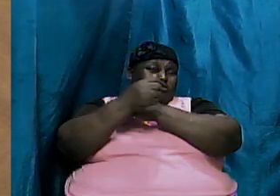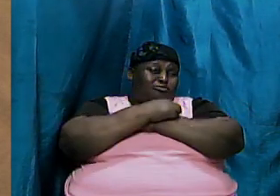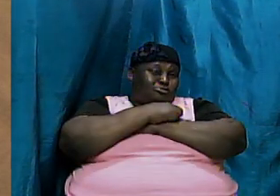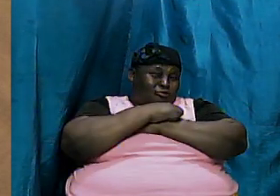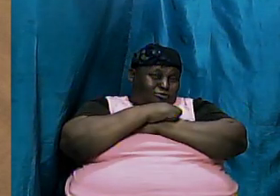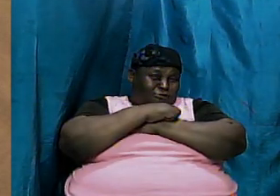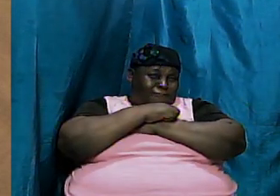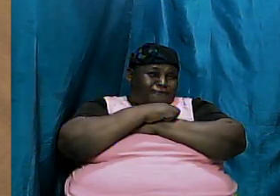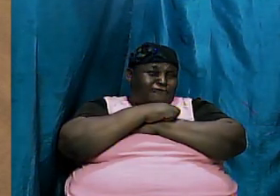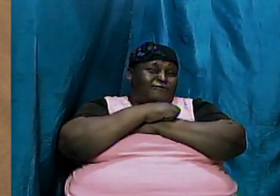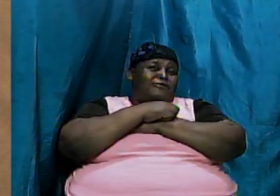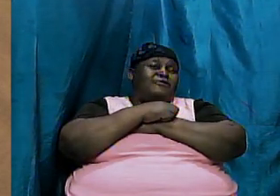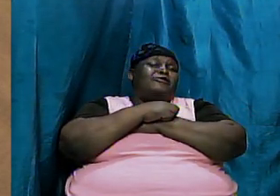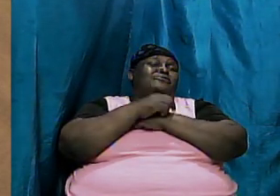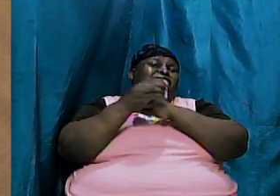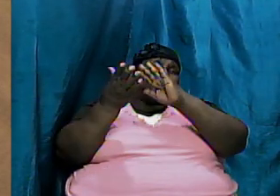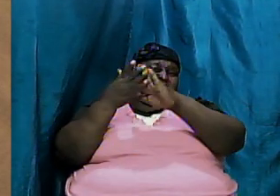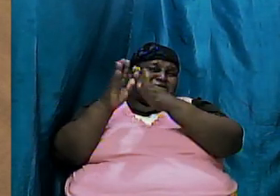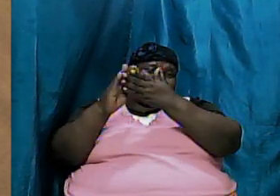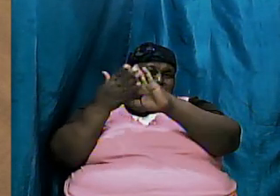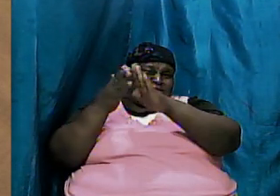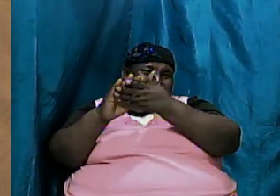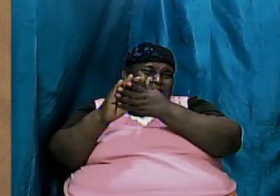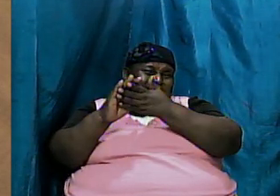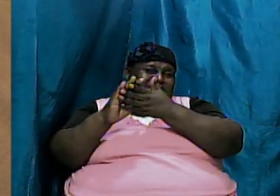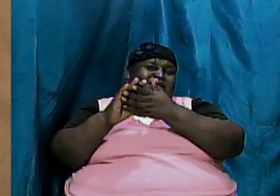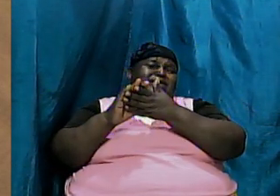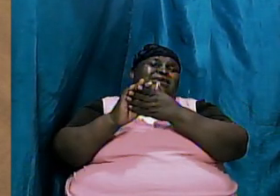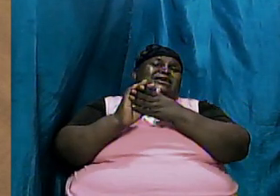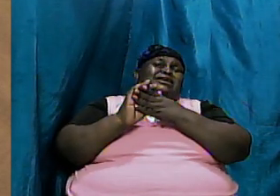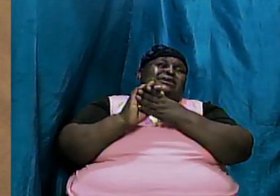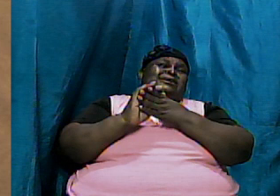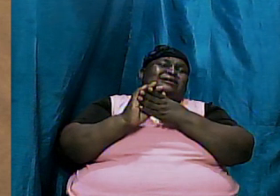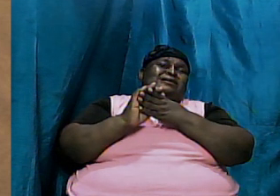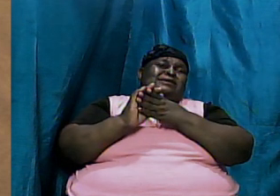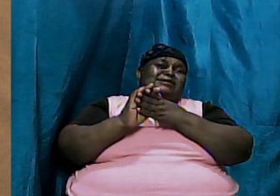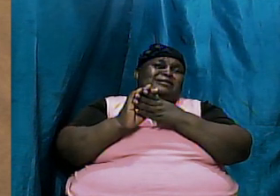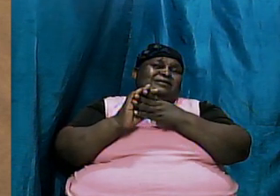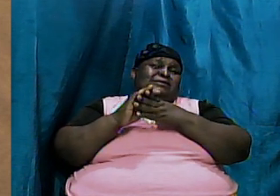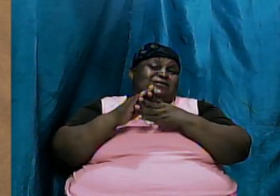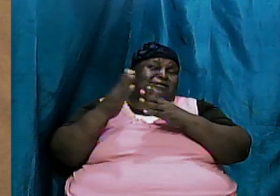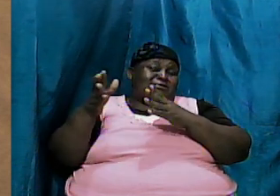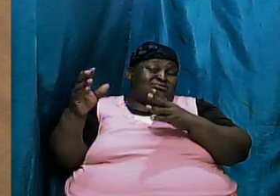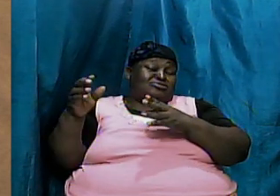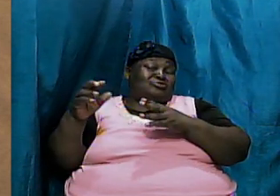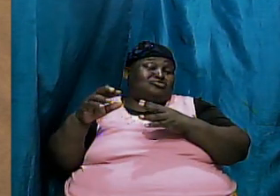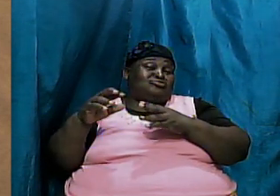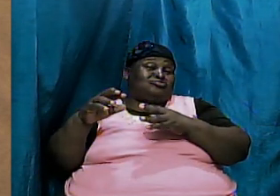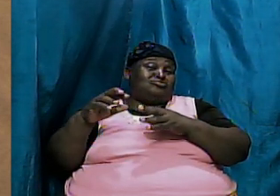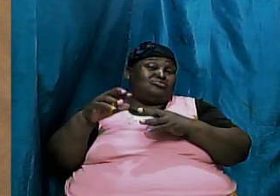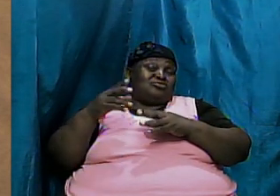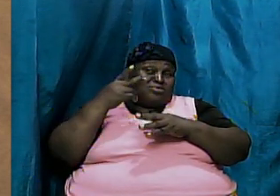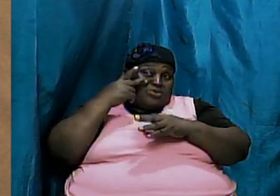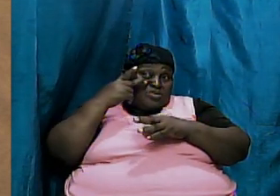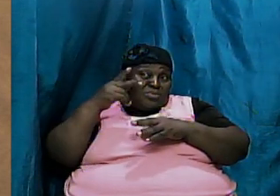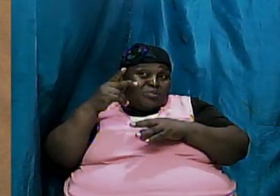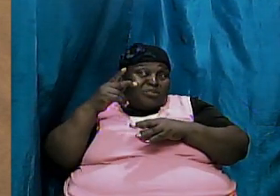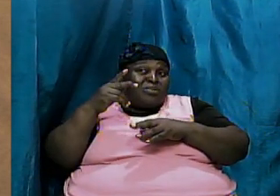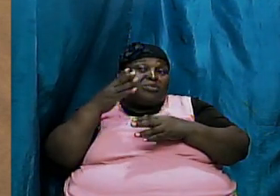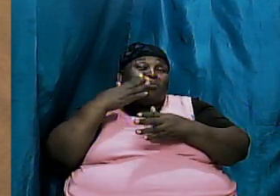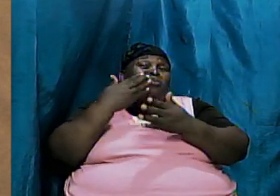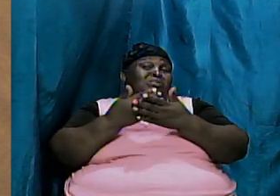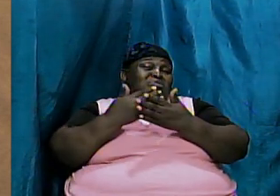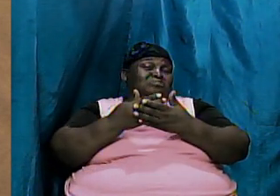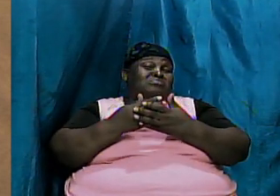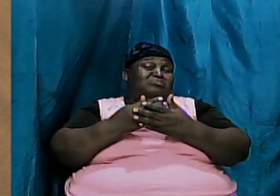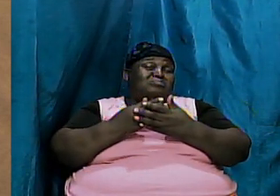Sodom and Gomorrah over that side the grass seemed green and things looked flourishing and he went there but after a while Lot found